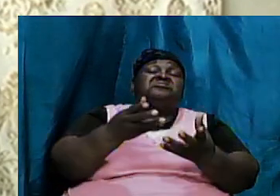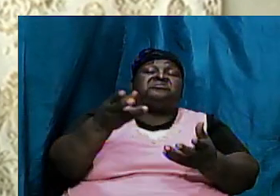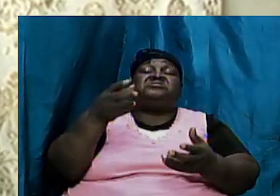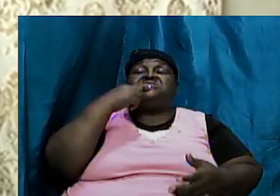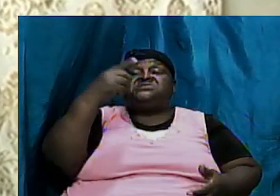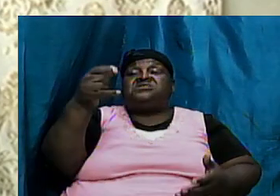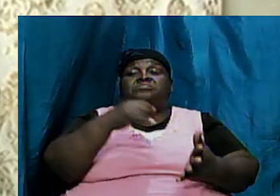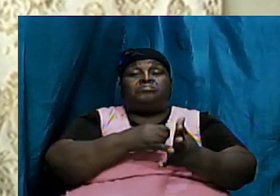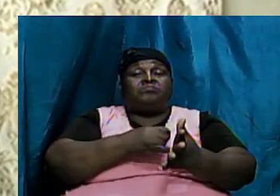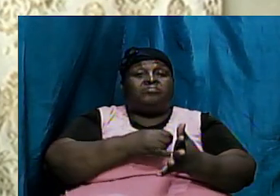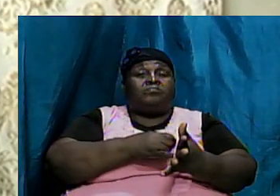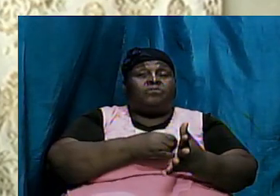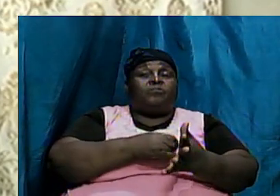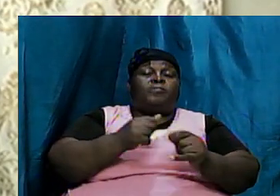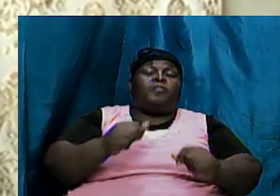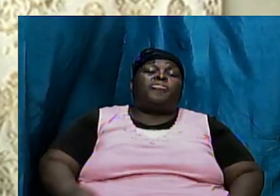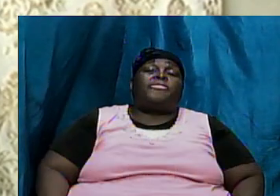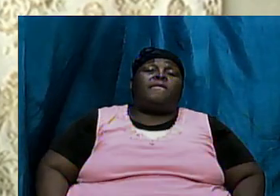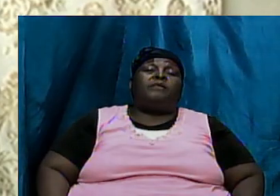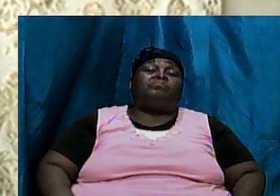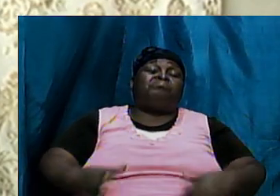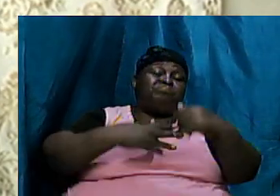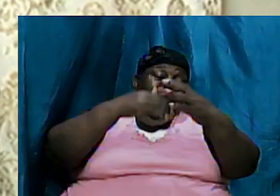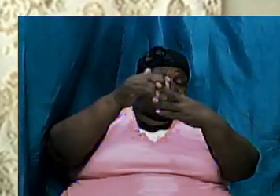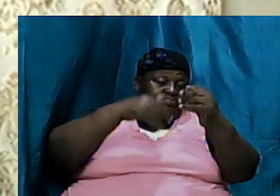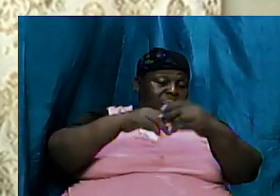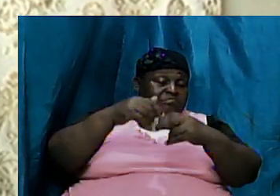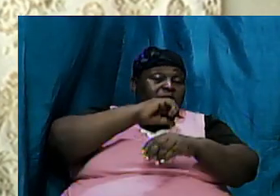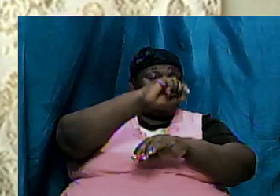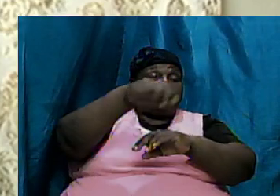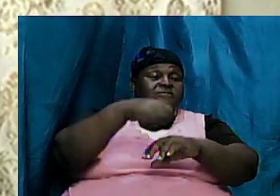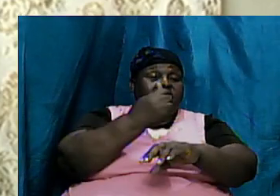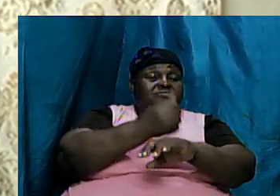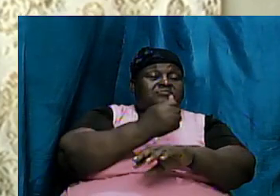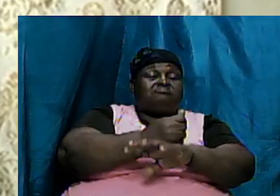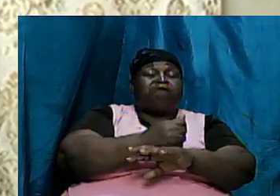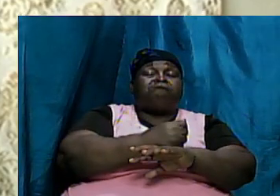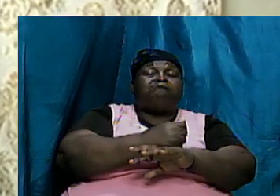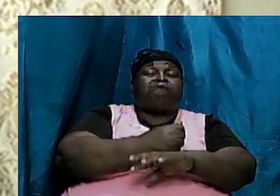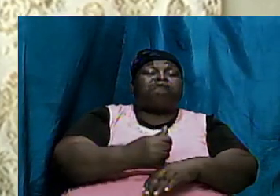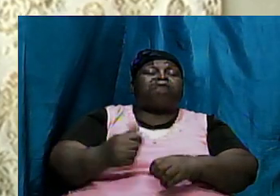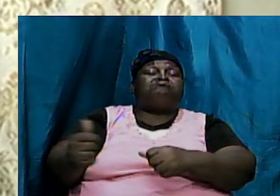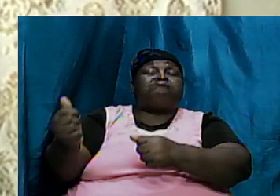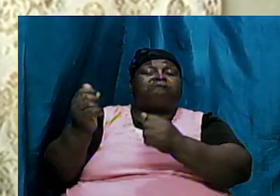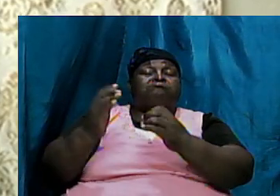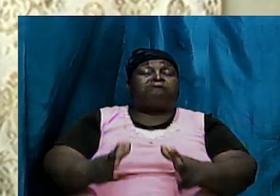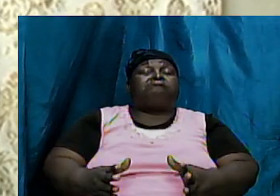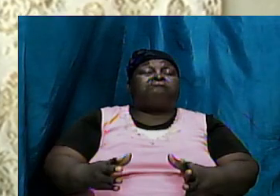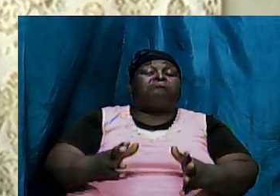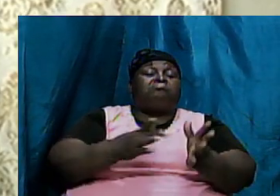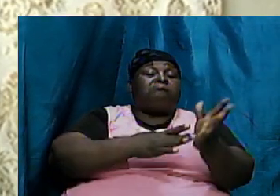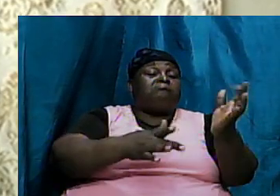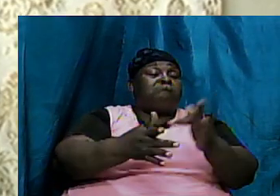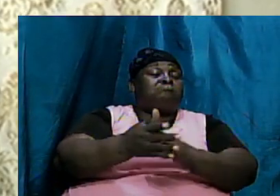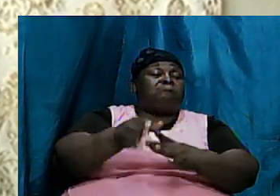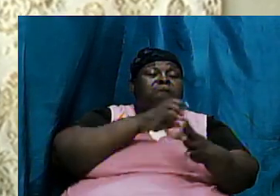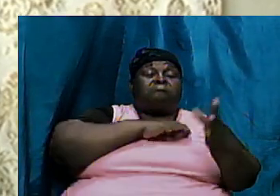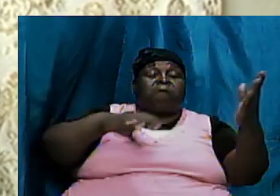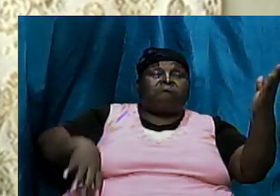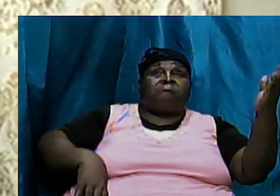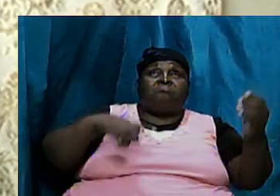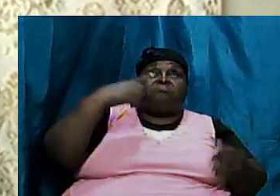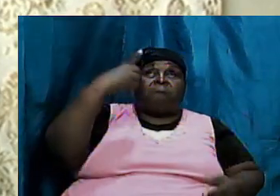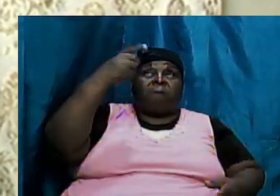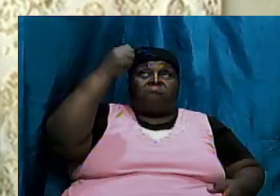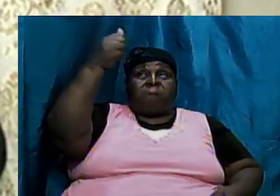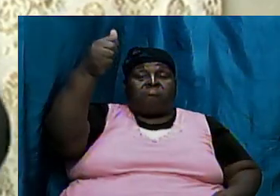said earlier on that we are built upon the foundation of the apostles and prophets Jesus Christ himself being the chief cornerstone